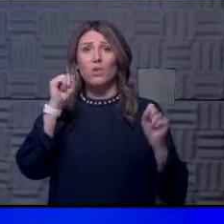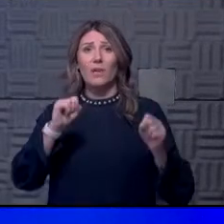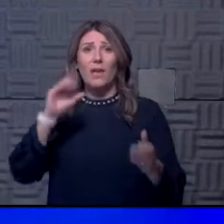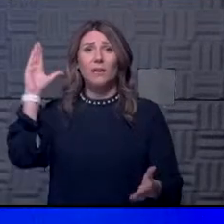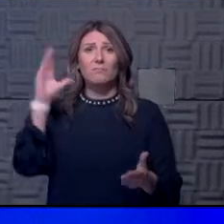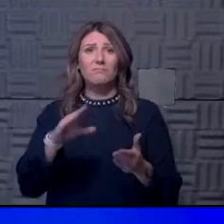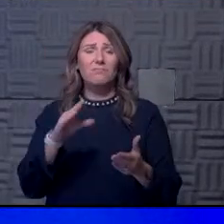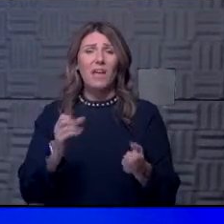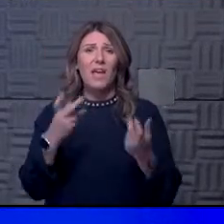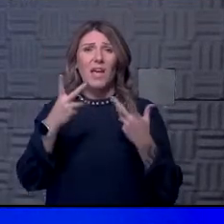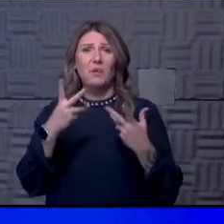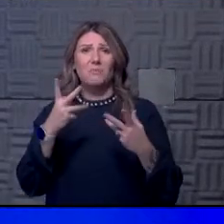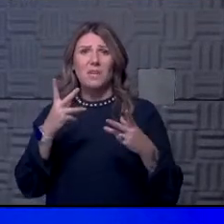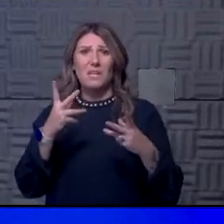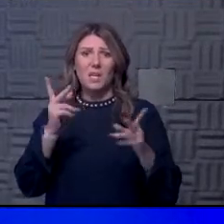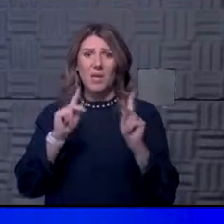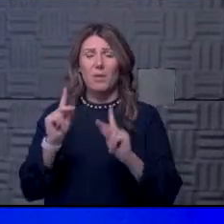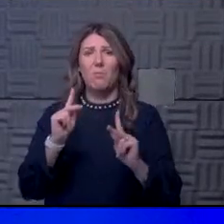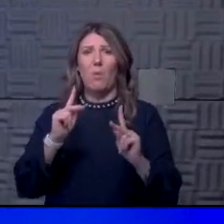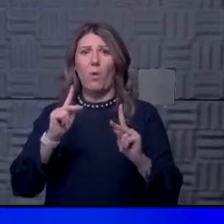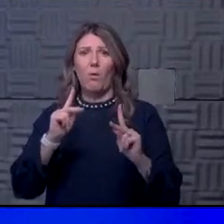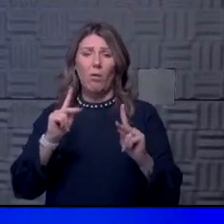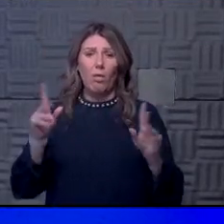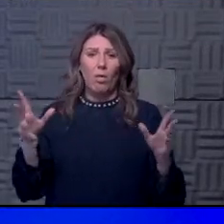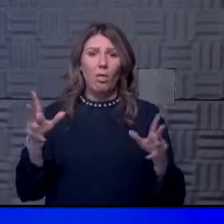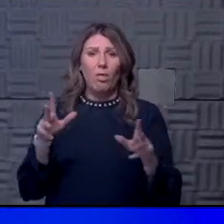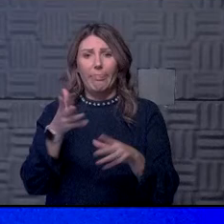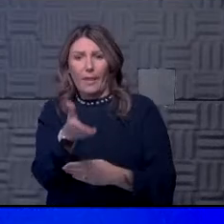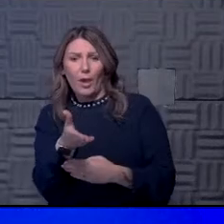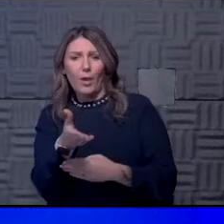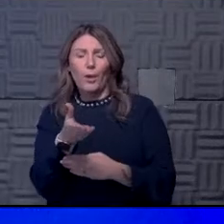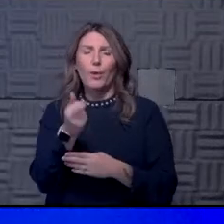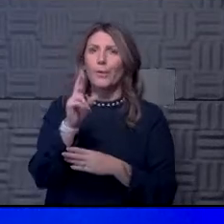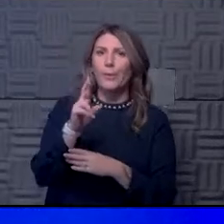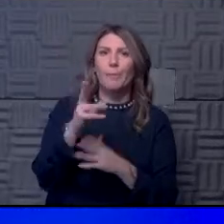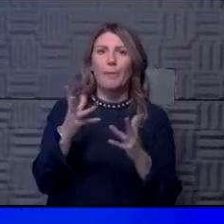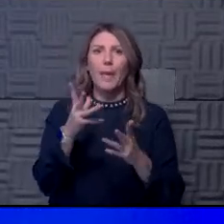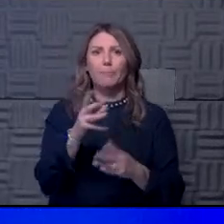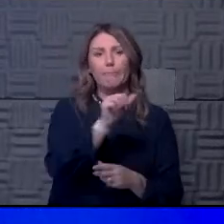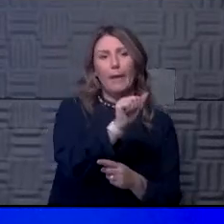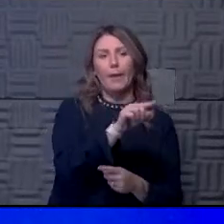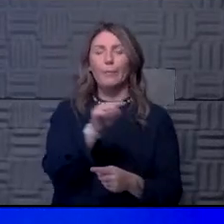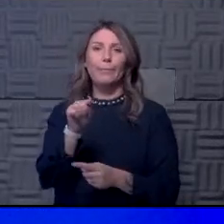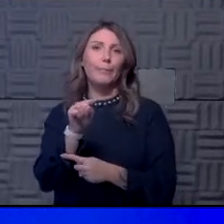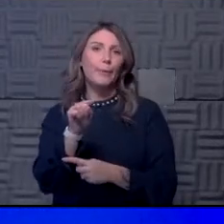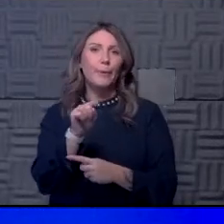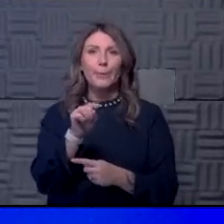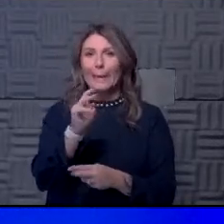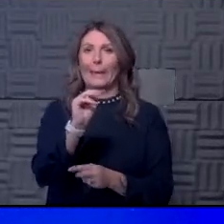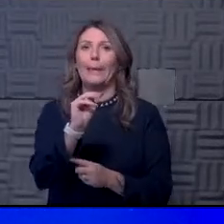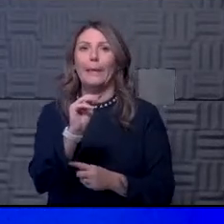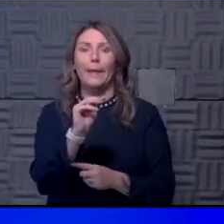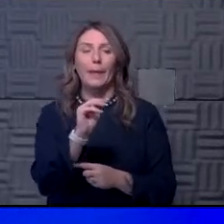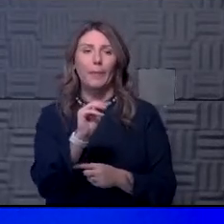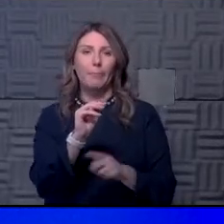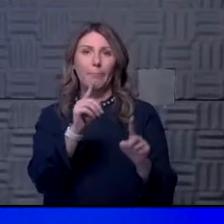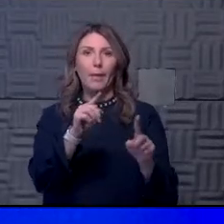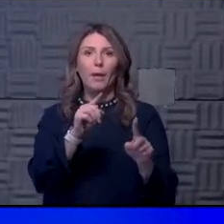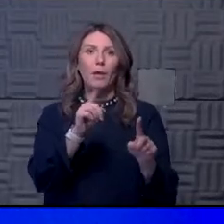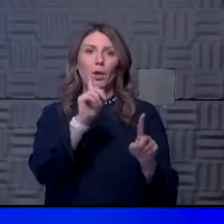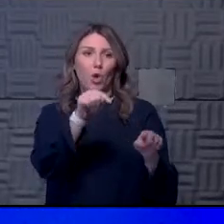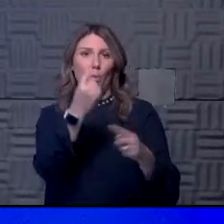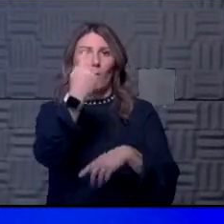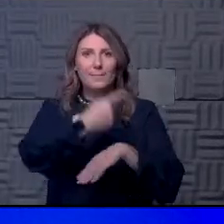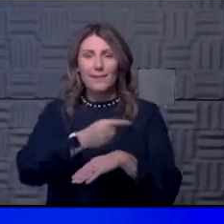-densify the classroom, whether it's, um, kids of certain last names go one day for hybrid and then the other last names, the other half of the alphabet.